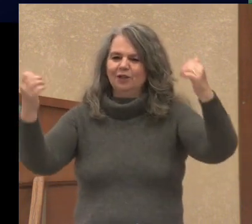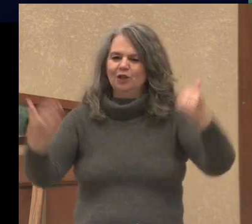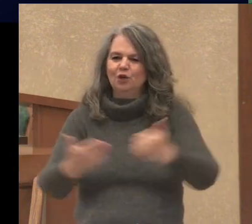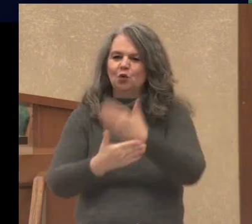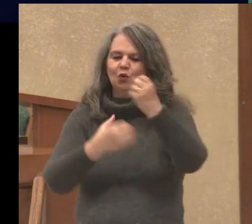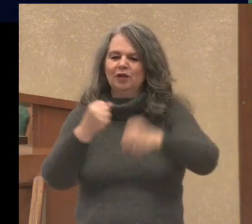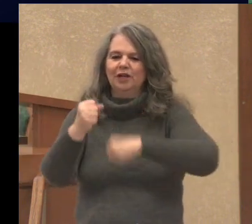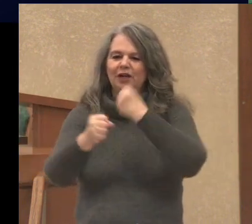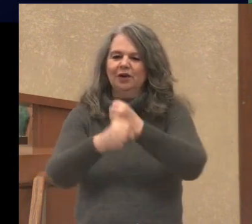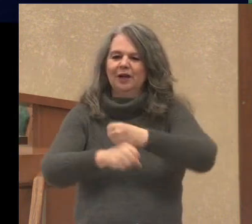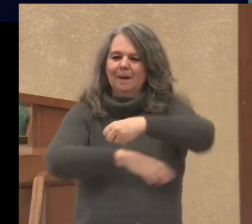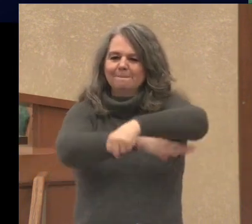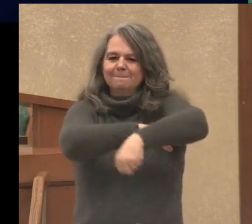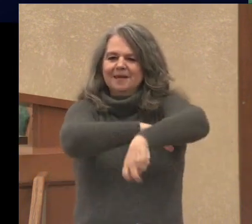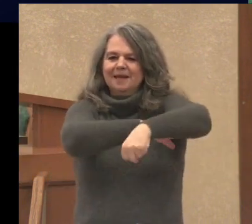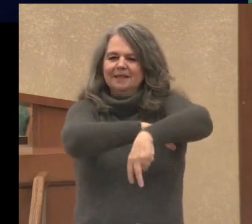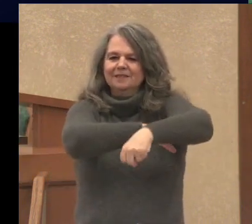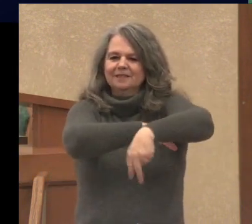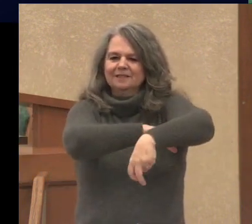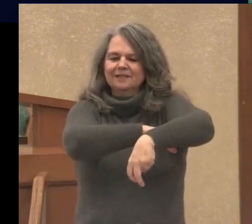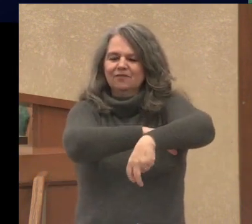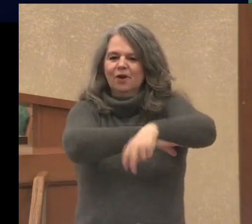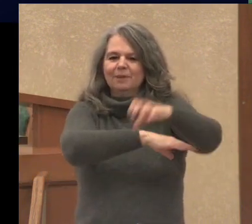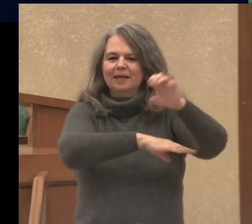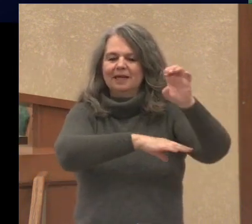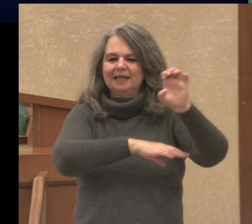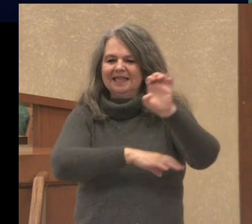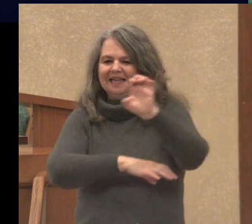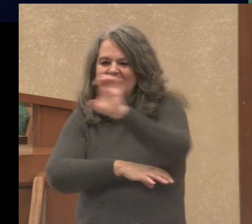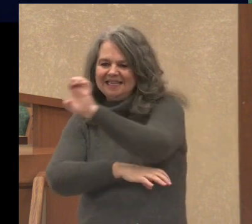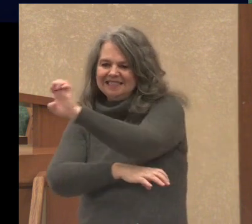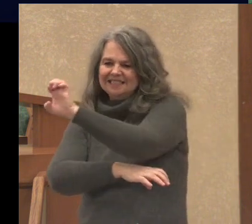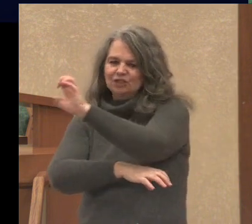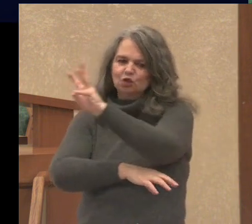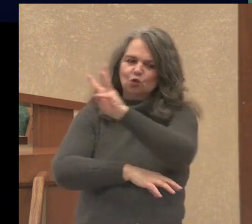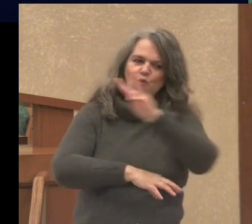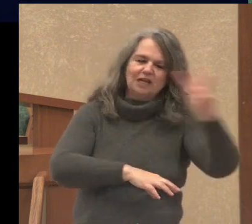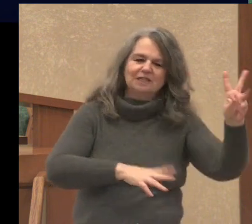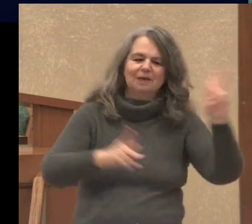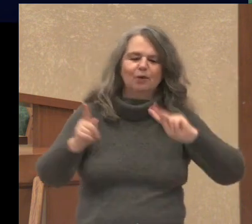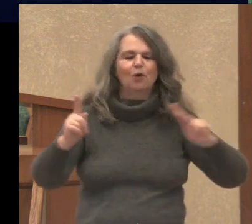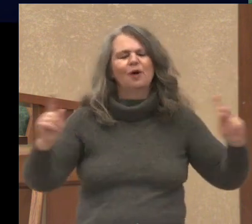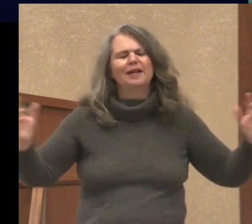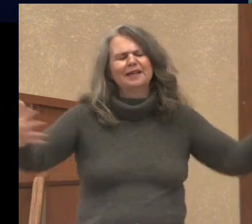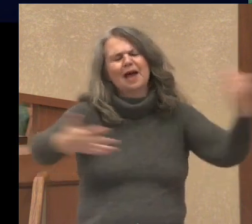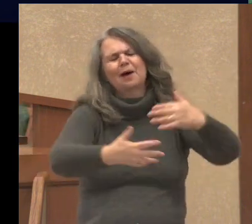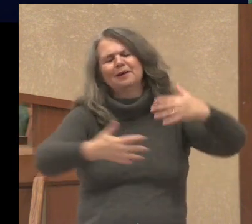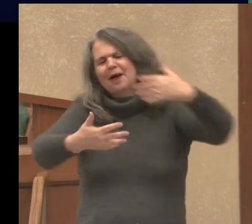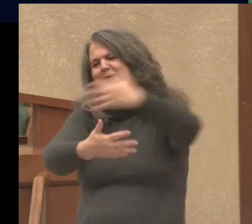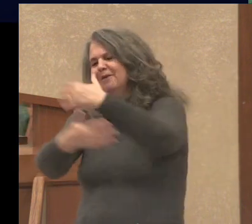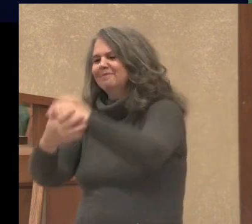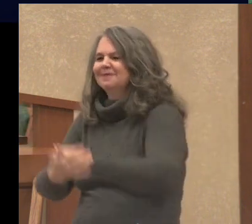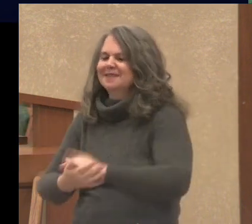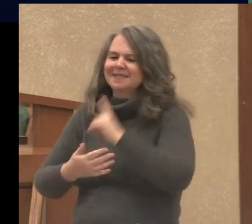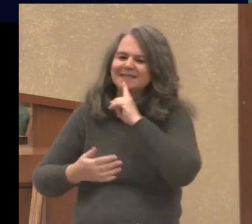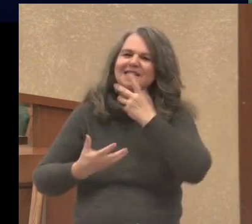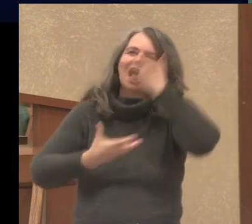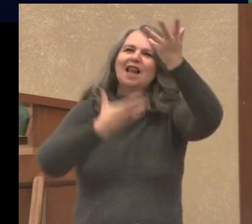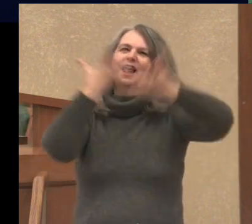midnight comes from east to west, people will hug each other and yell, Happy New Year!